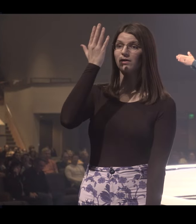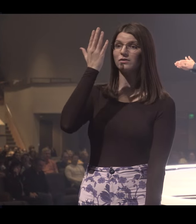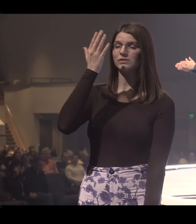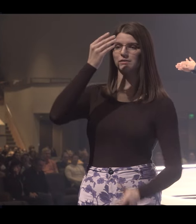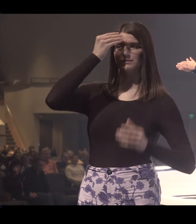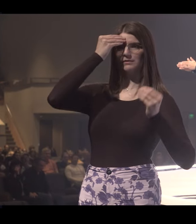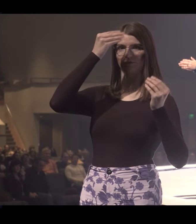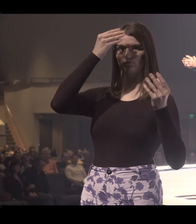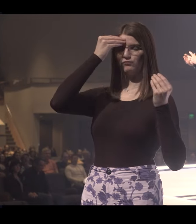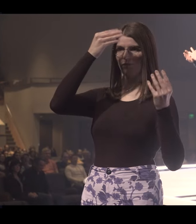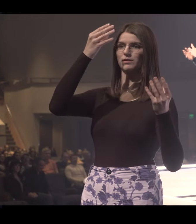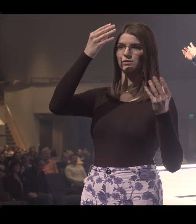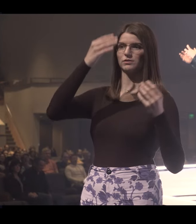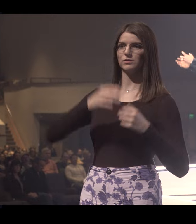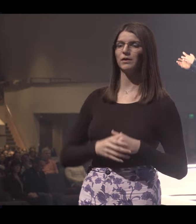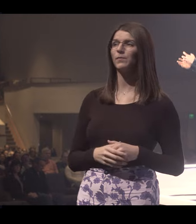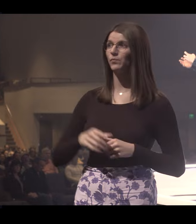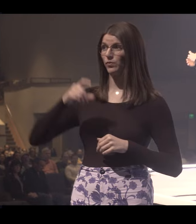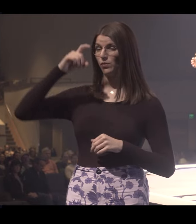Knowledge is information.